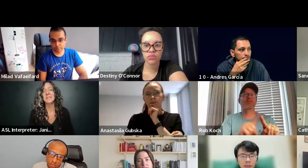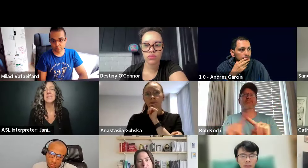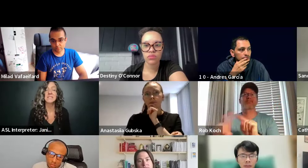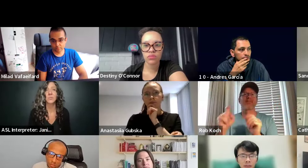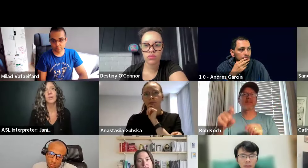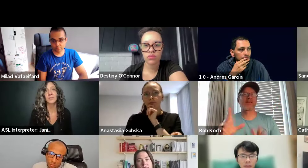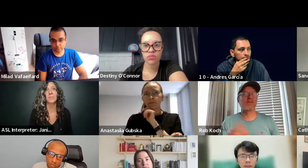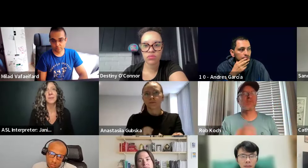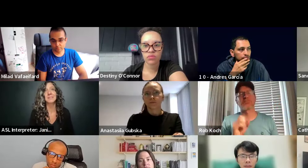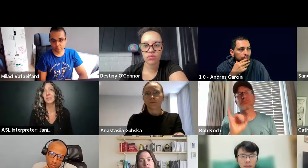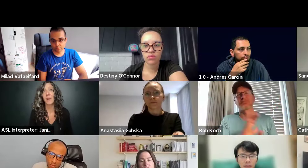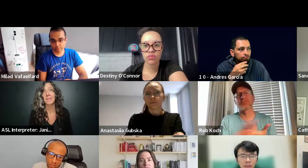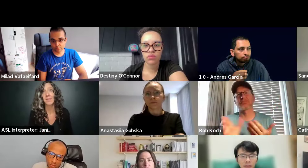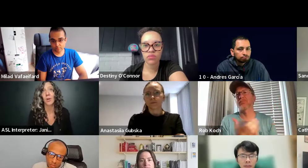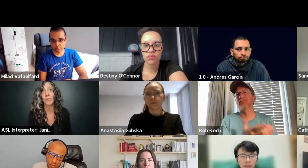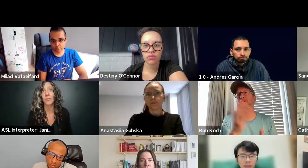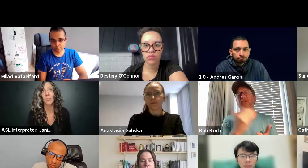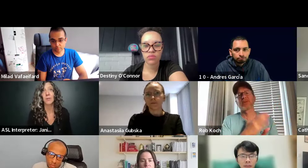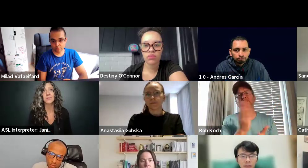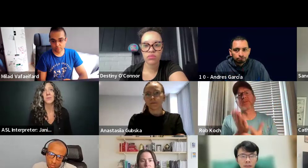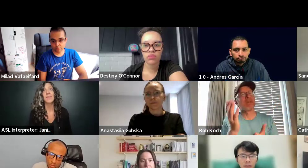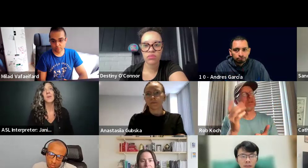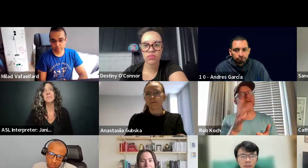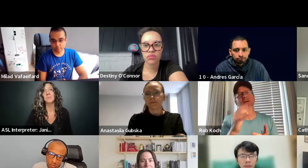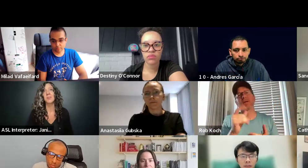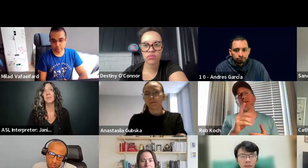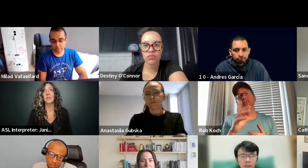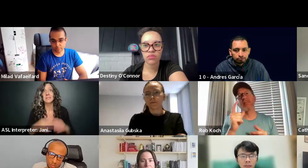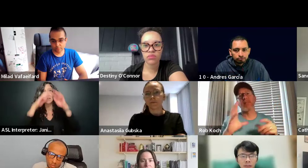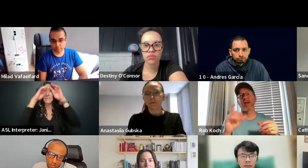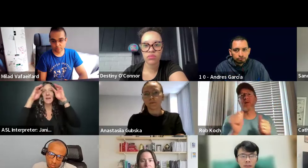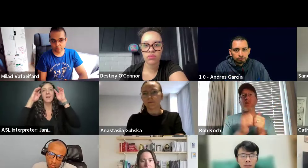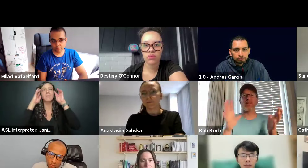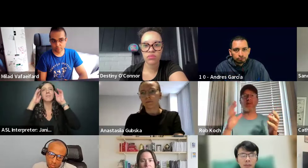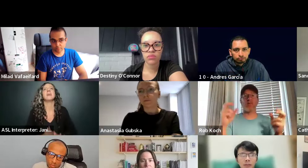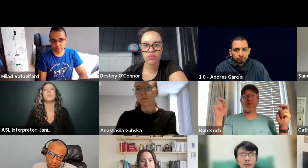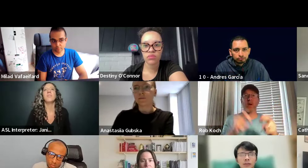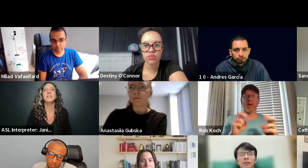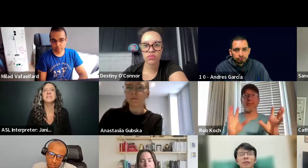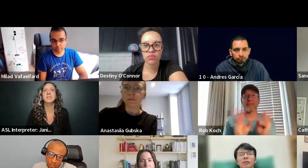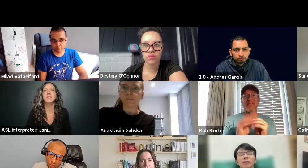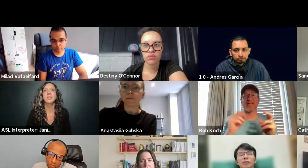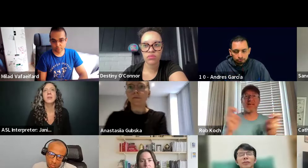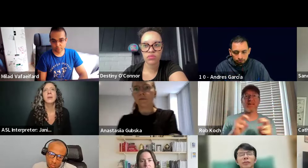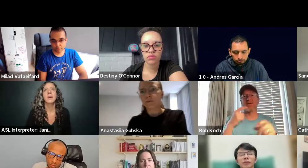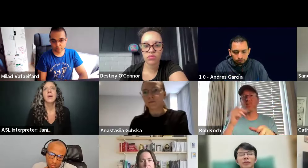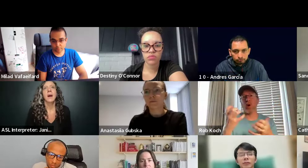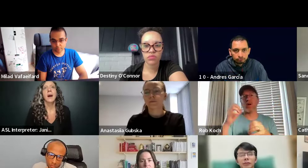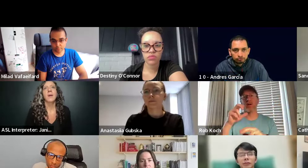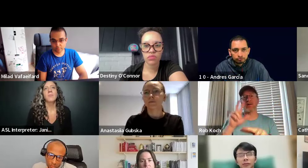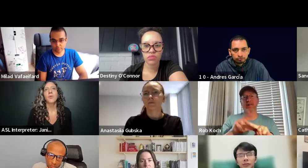requirements and needs and wants are because you're right. They're all over the board. So that would be something really nice. think to have to help with that discussion,